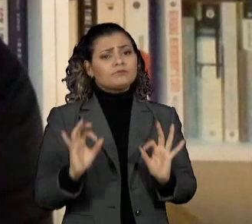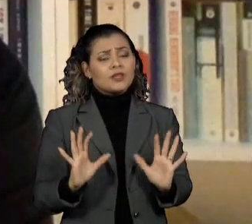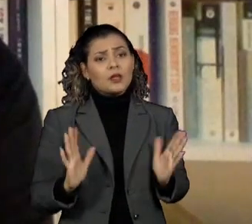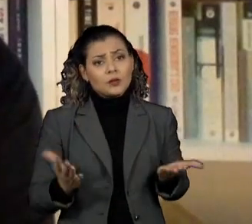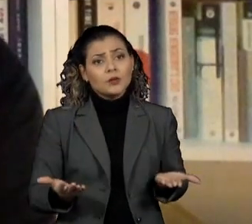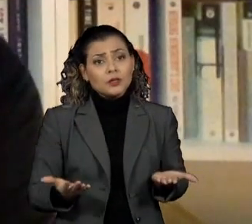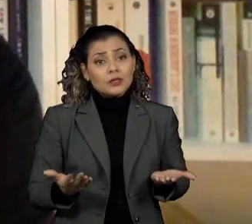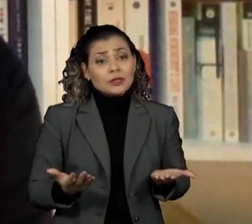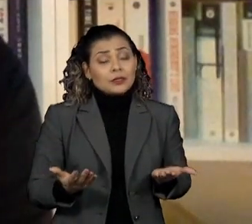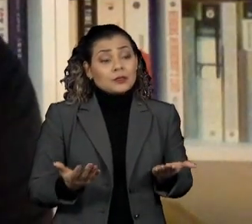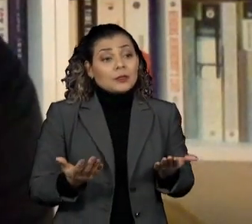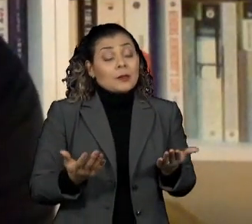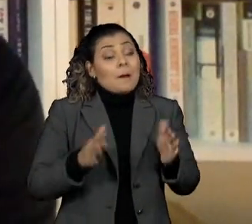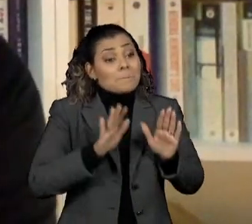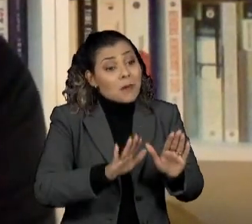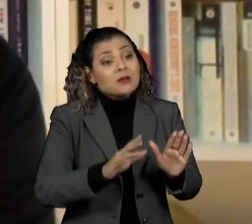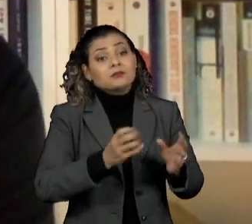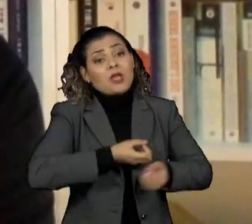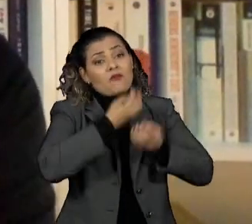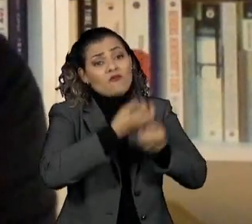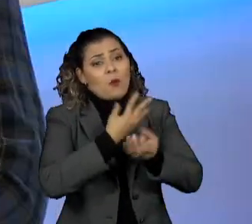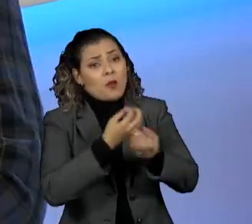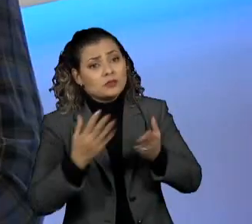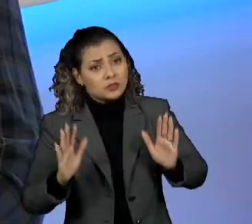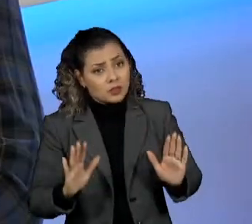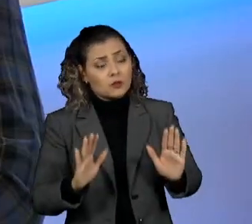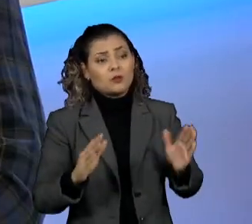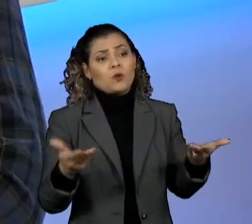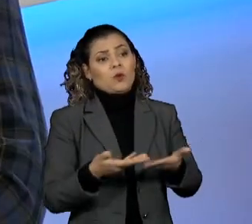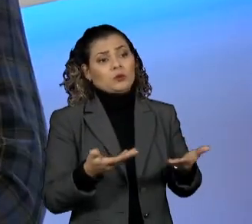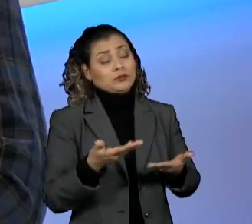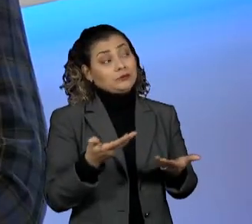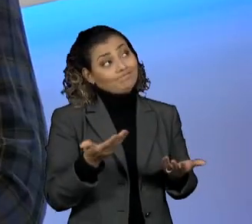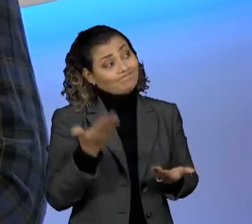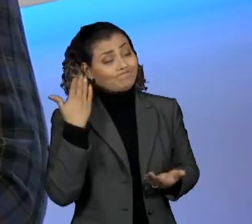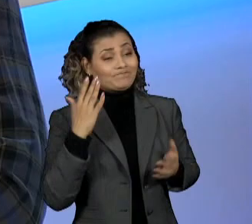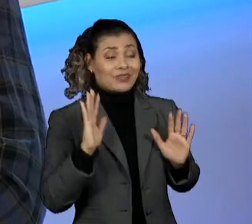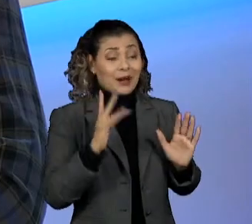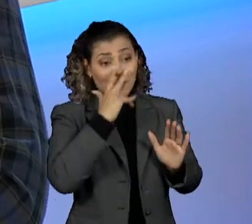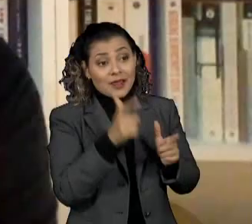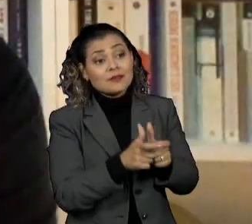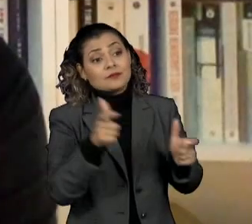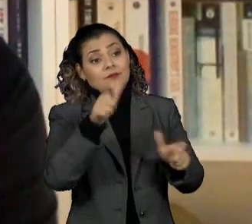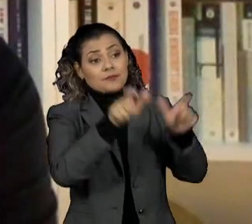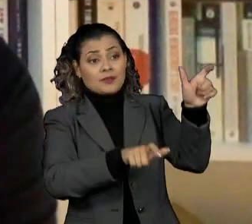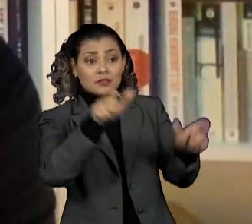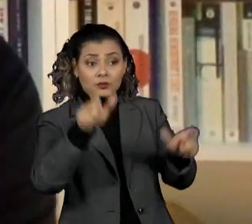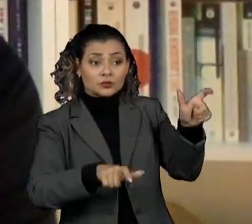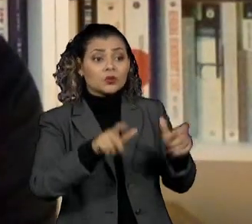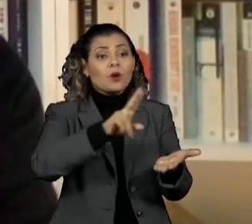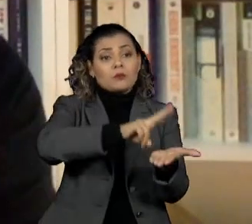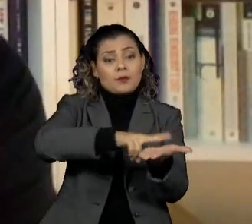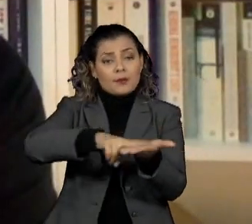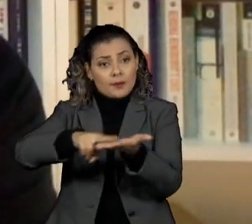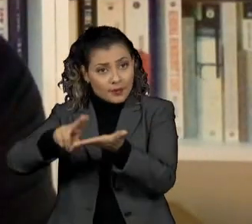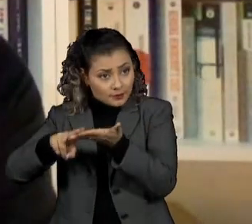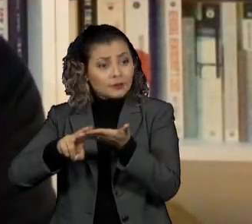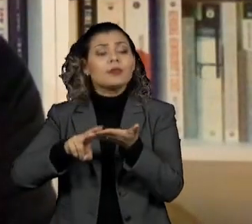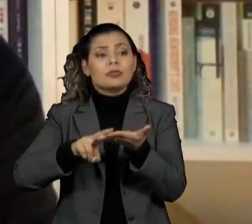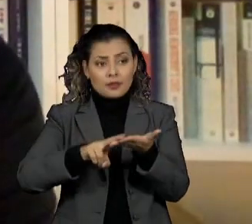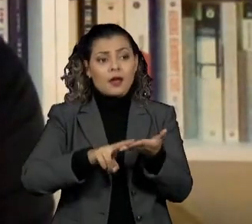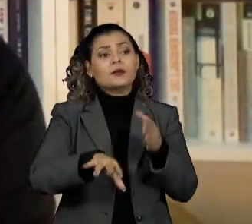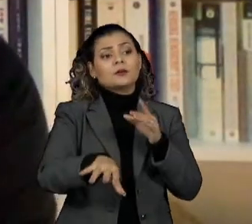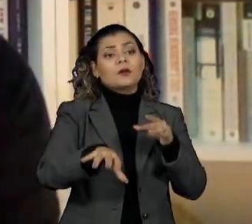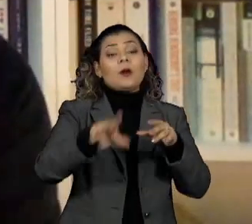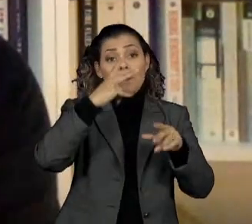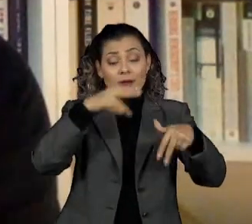out even yesterday and day before yesterday, is that in most patients, the virus causes